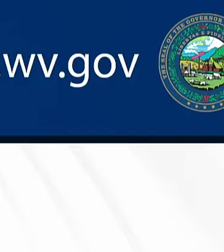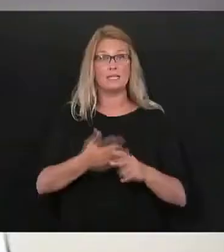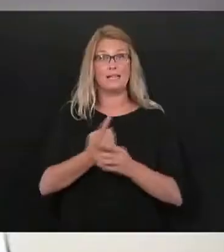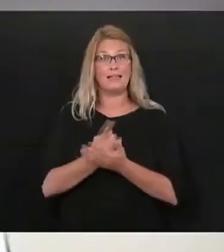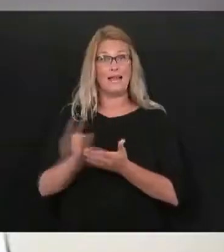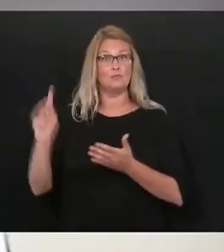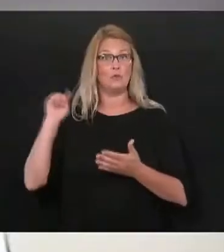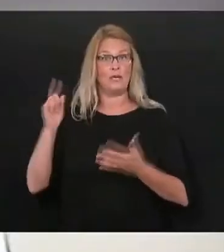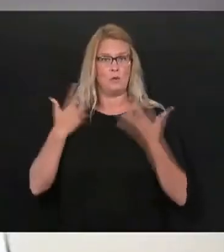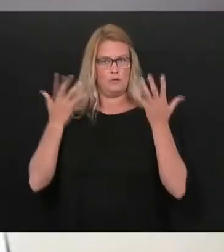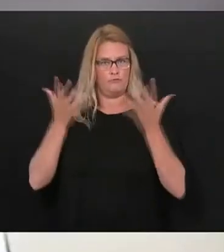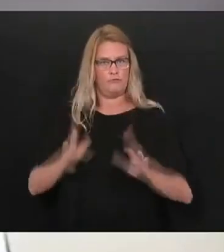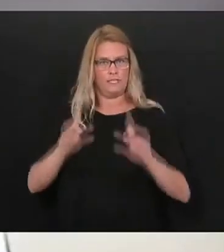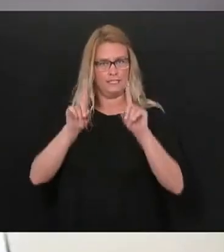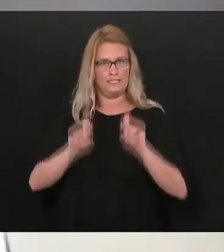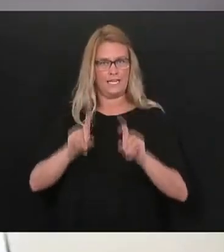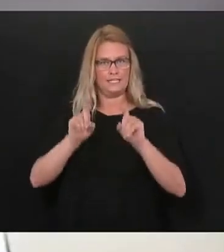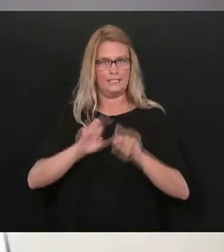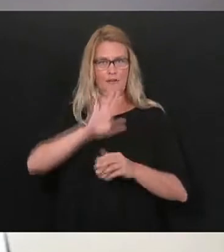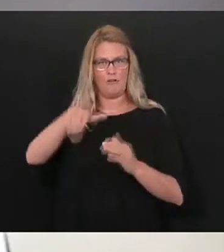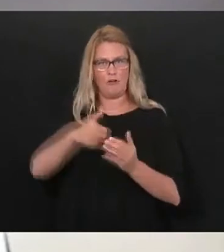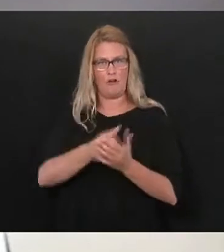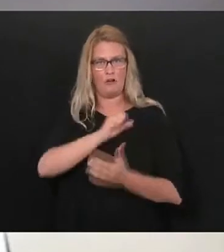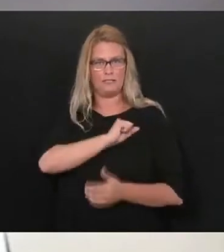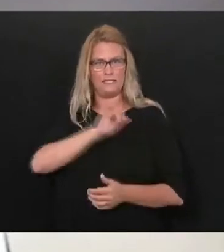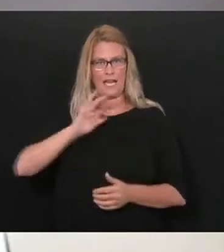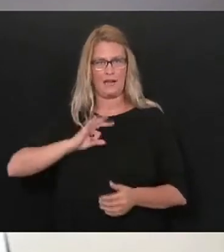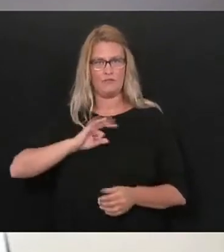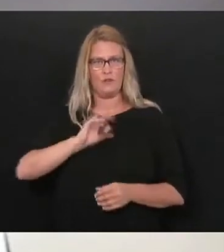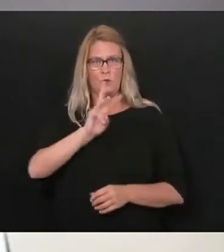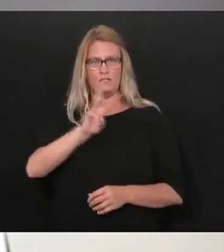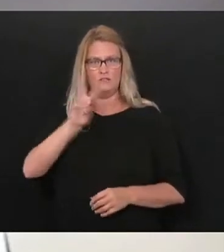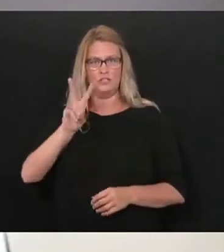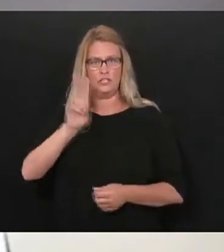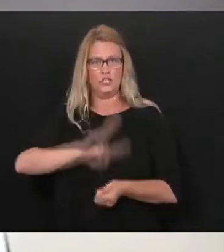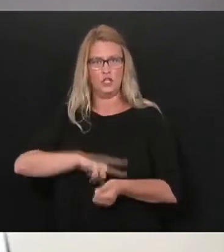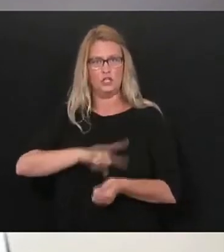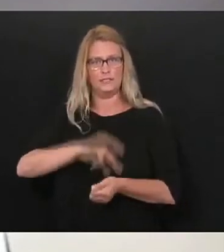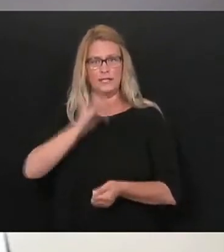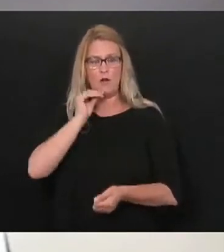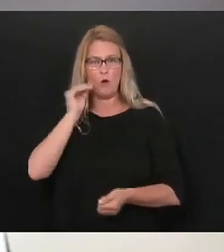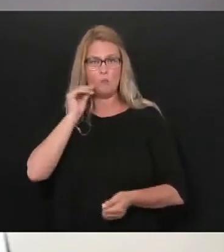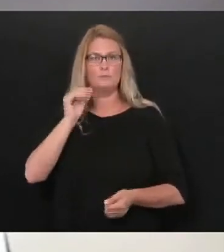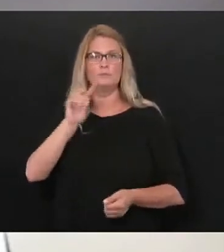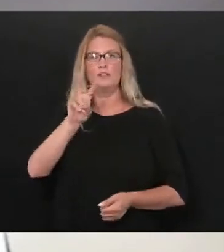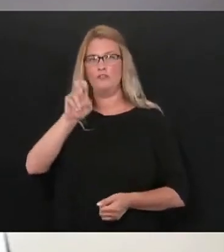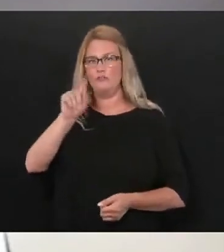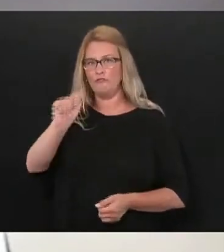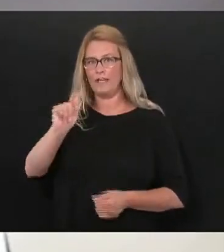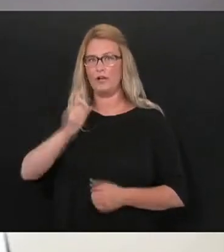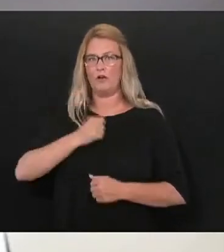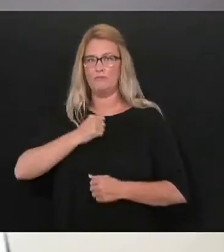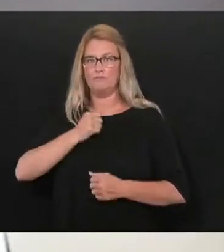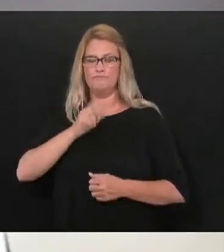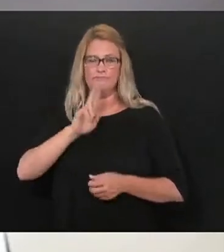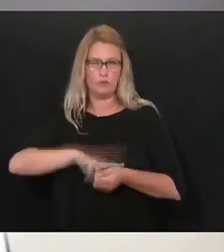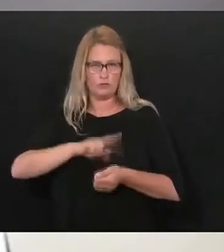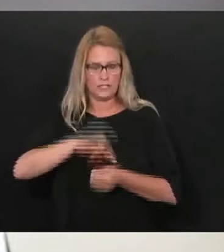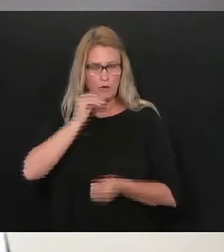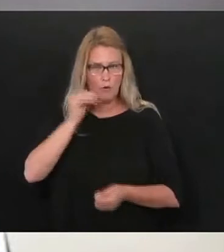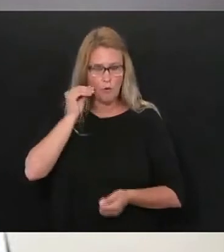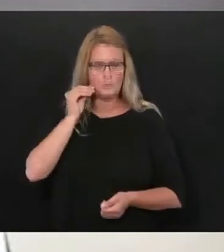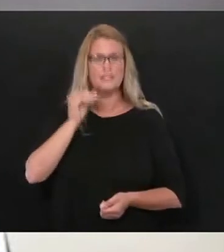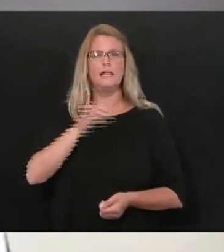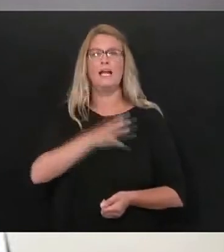completed testing of the staffs at the West Virginia nursing homes veterans homes and we are also